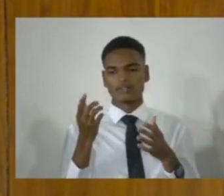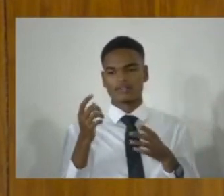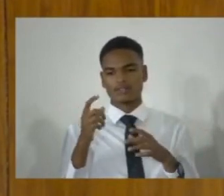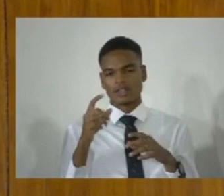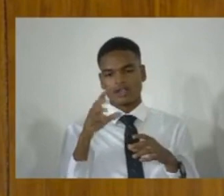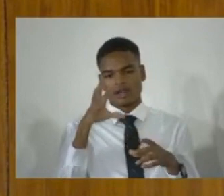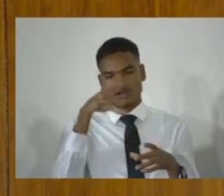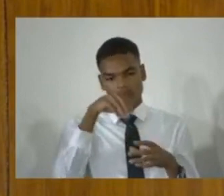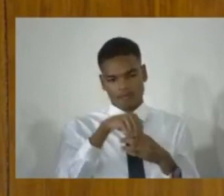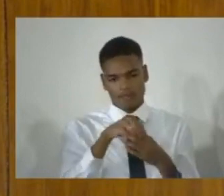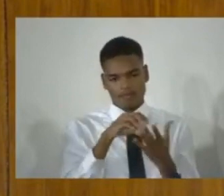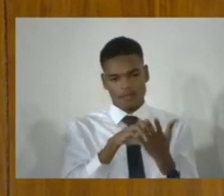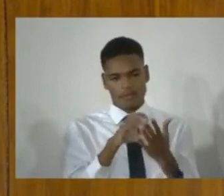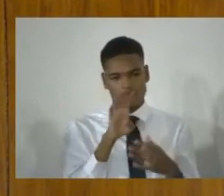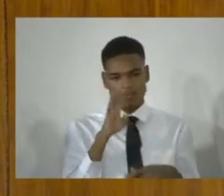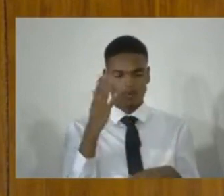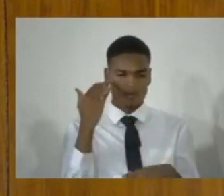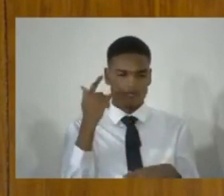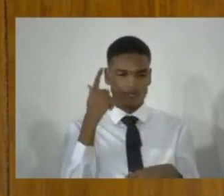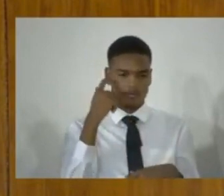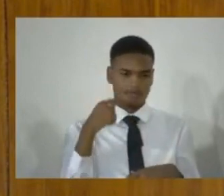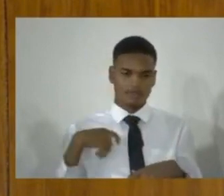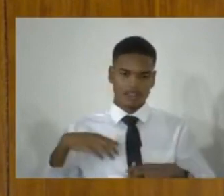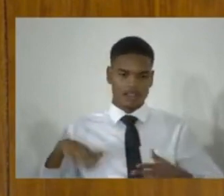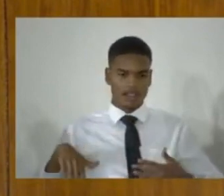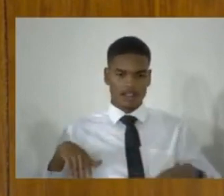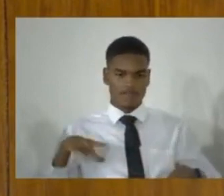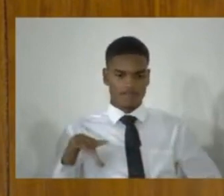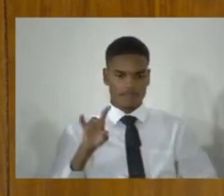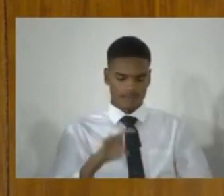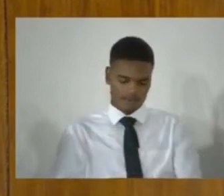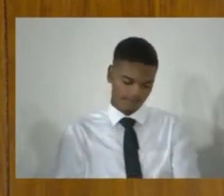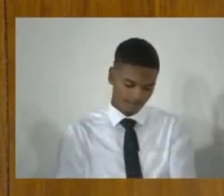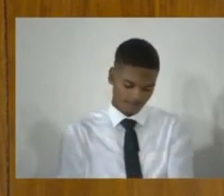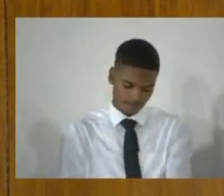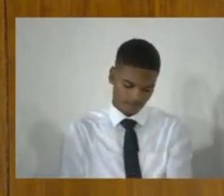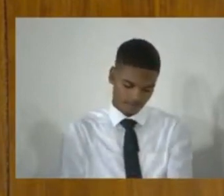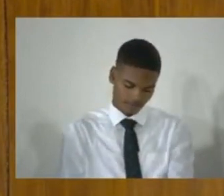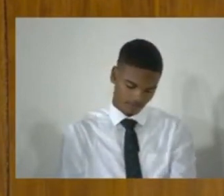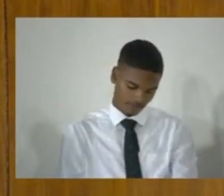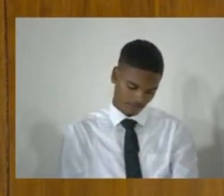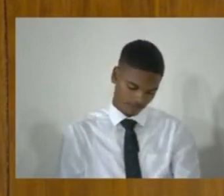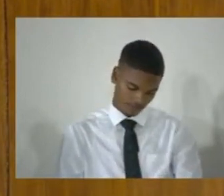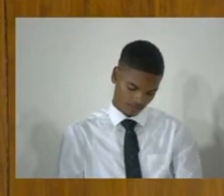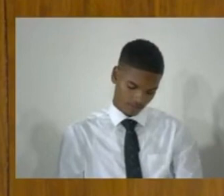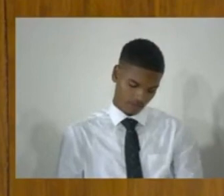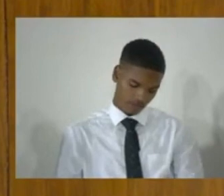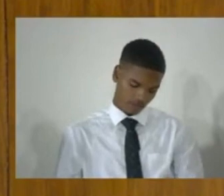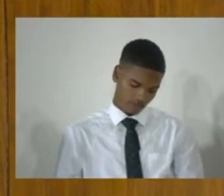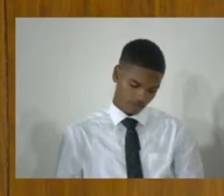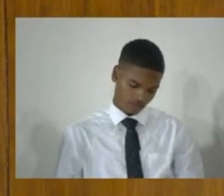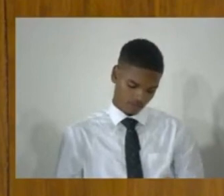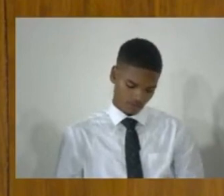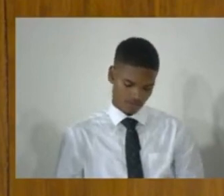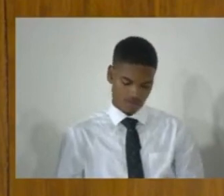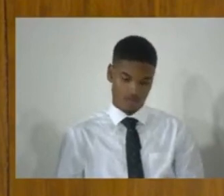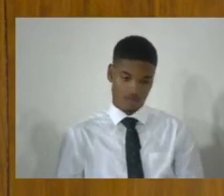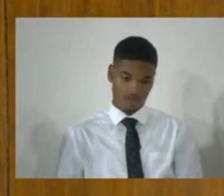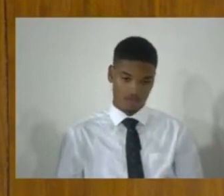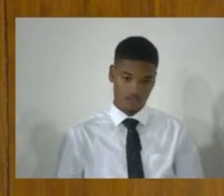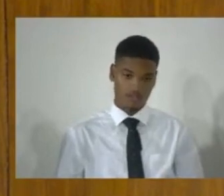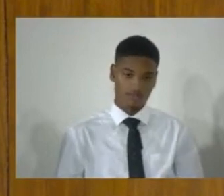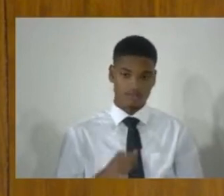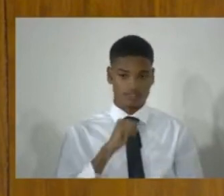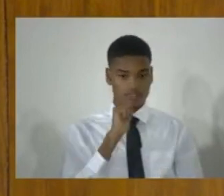is. And I haven't been able to find it. I know I'm going to say that, I'm not saying it's not there, because I didn't